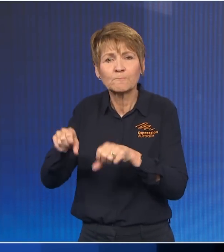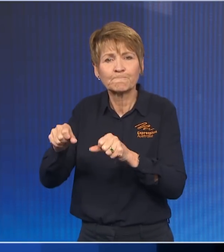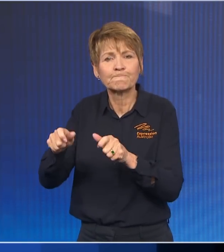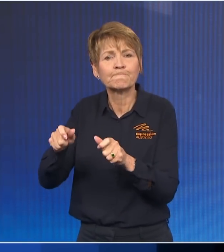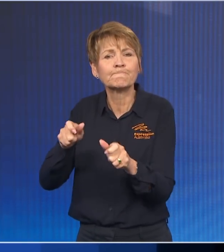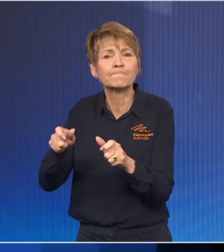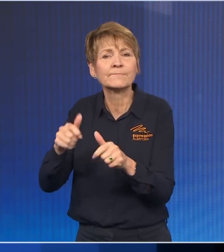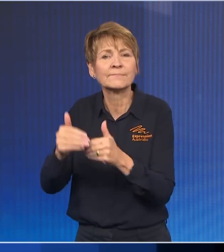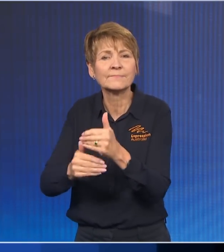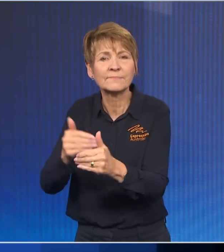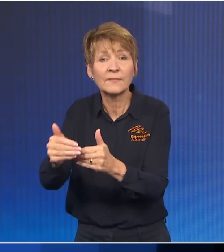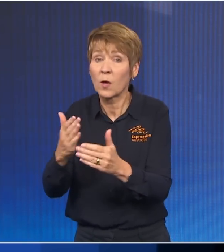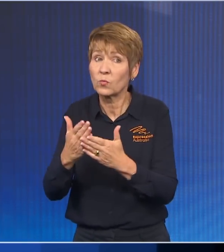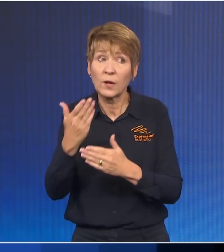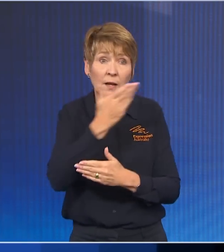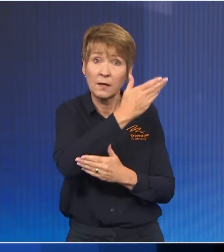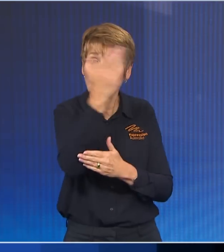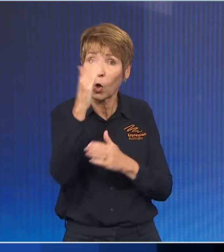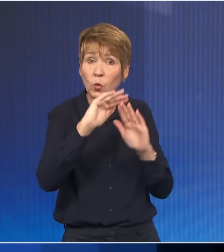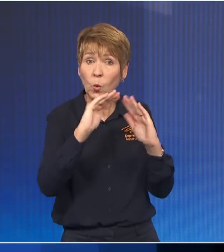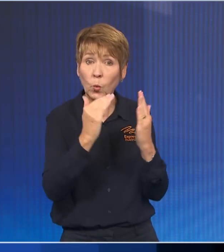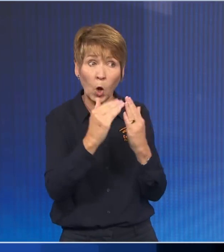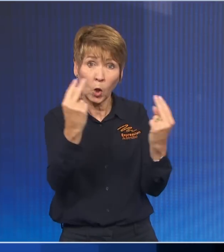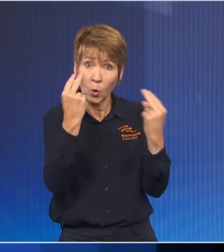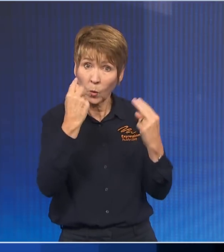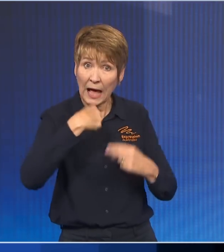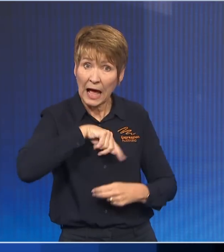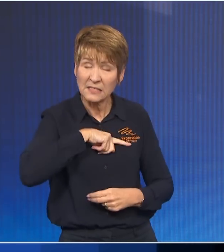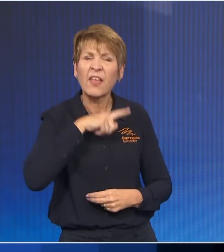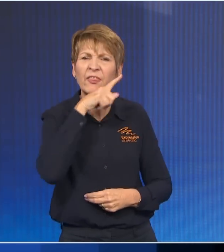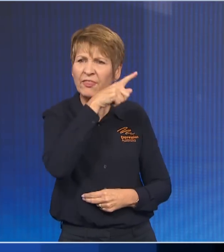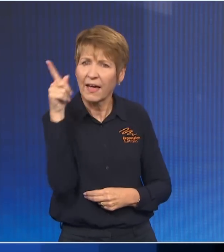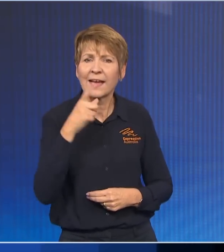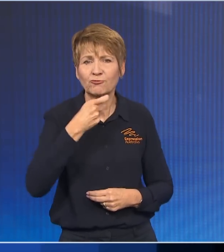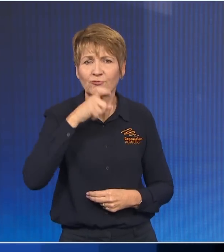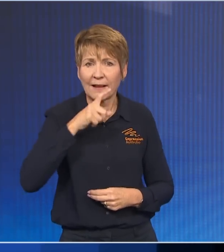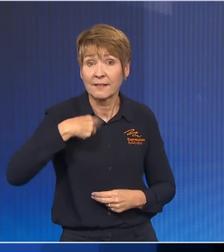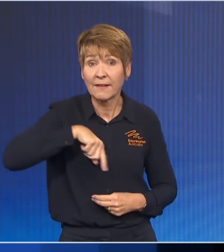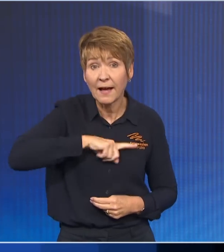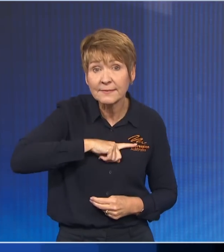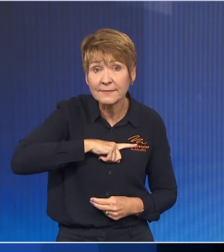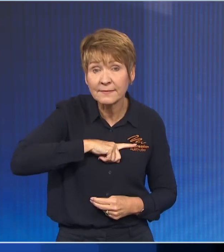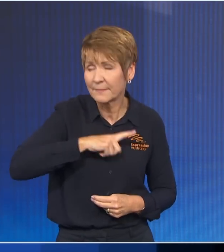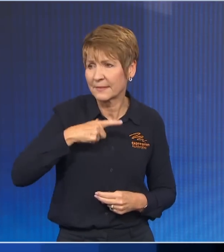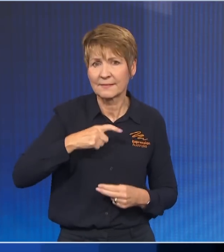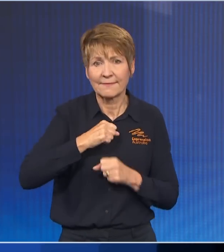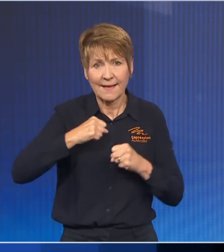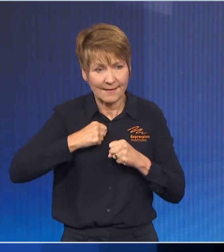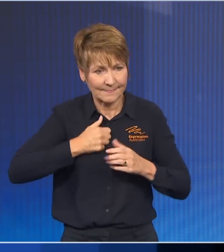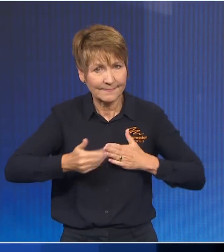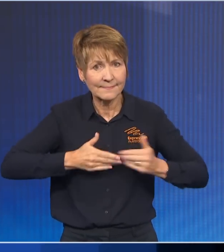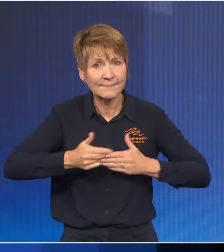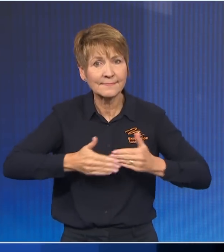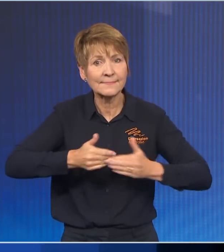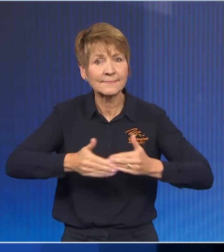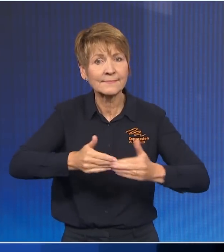envy of so many other parts of the world. But ultimately, last night, democracy was